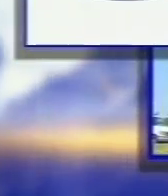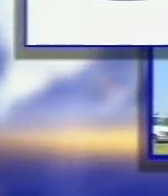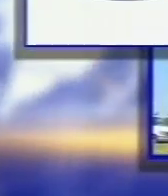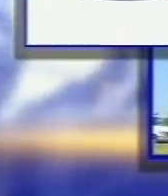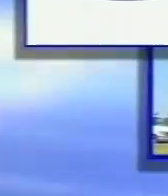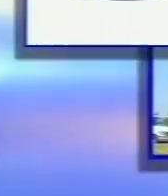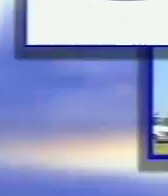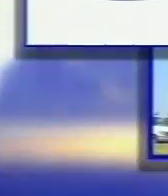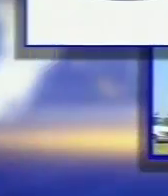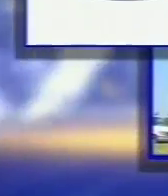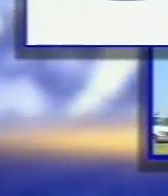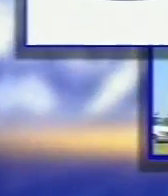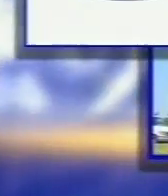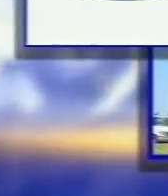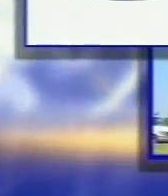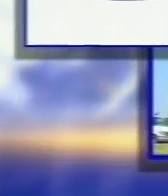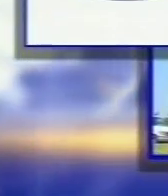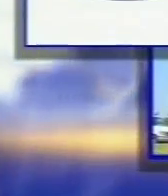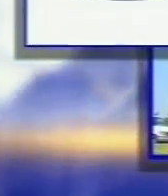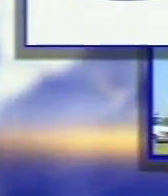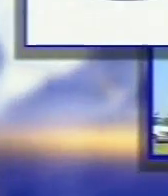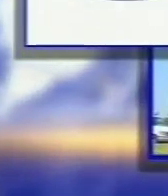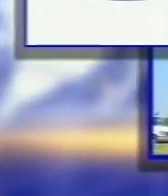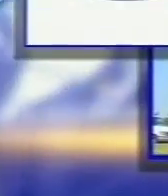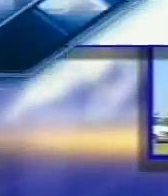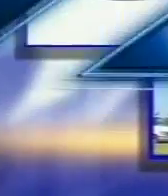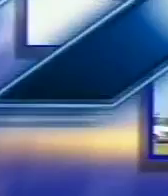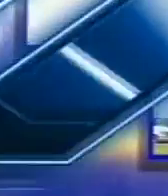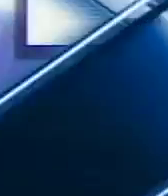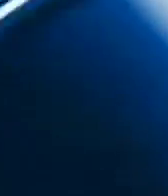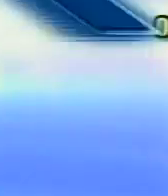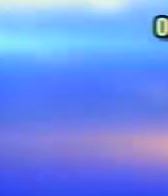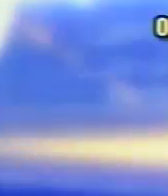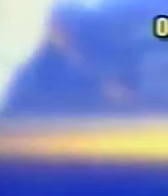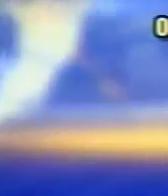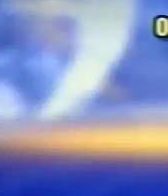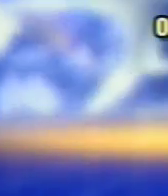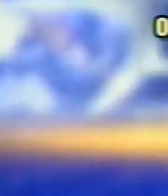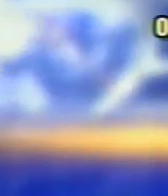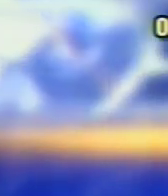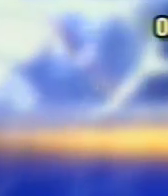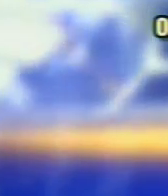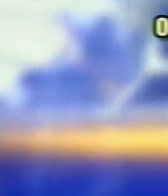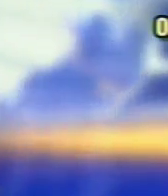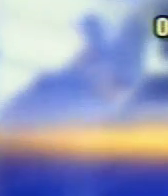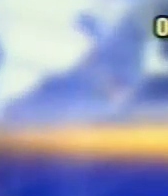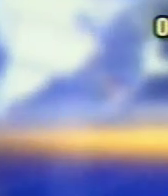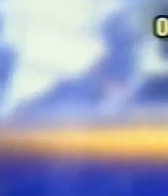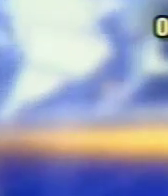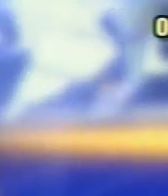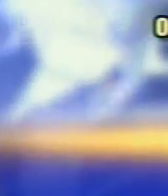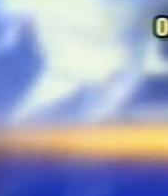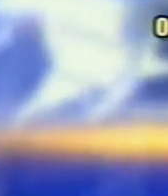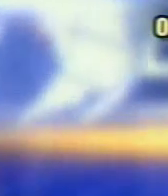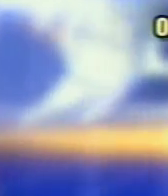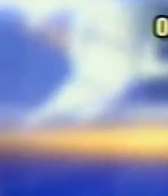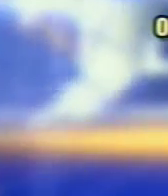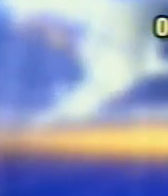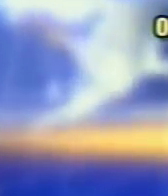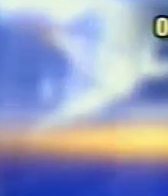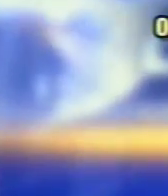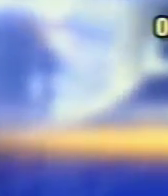Europe this year, up from a previous forecast of $600 million. Remember, can send us an email or join us on www